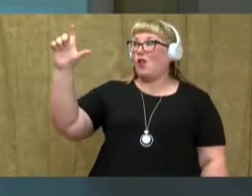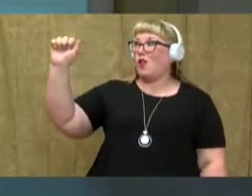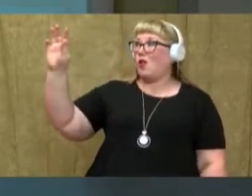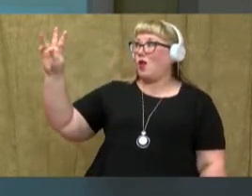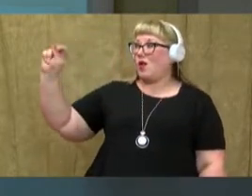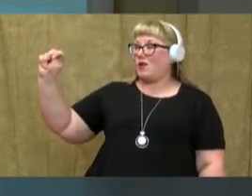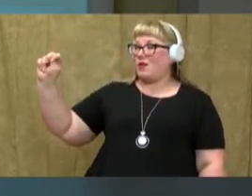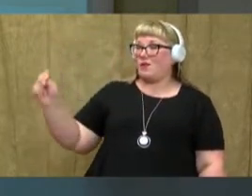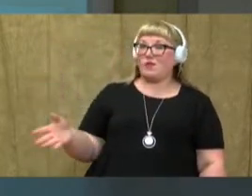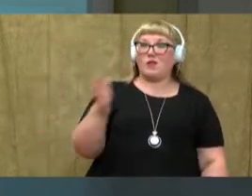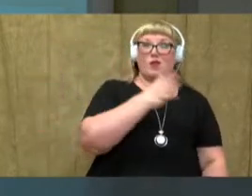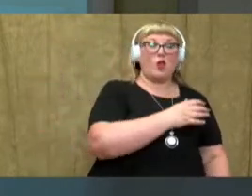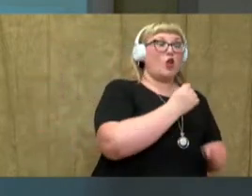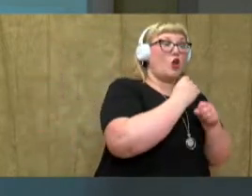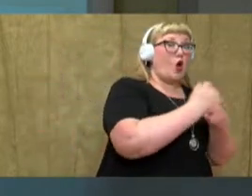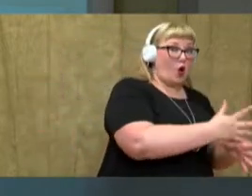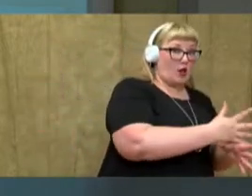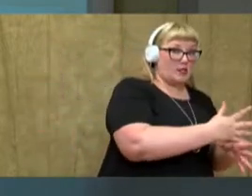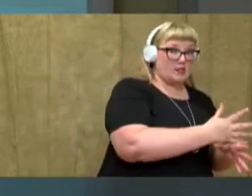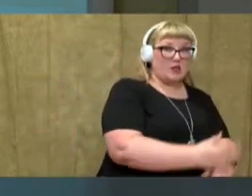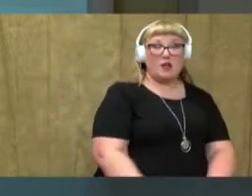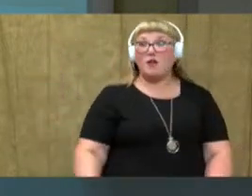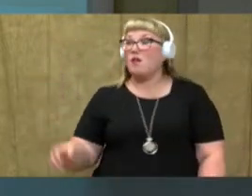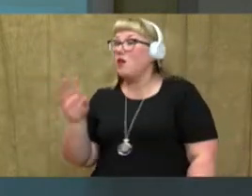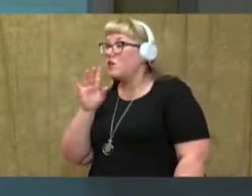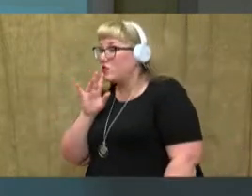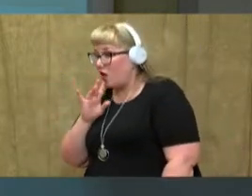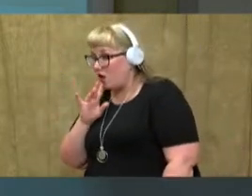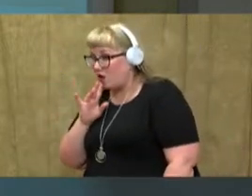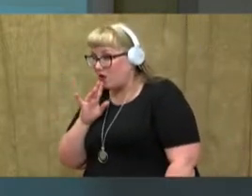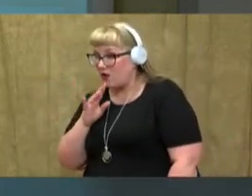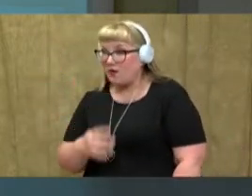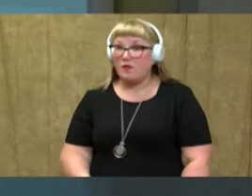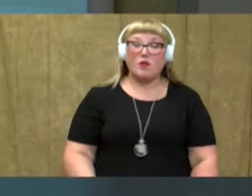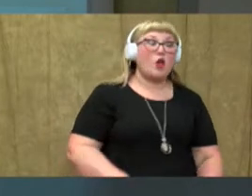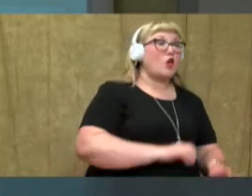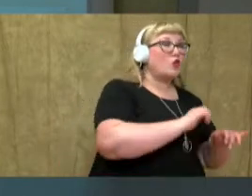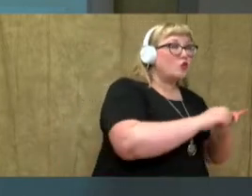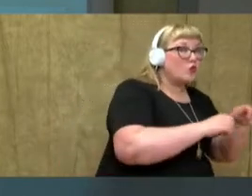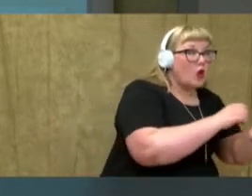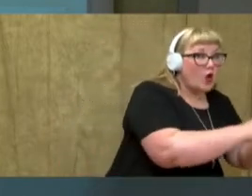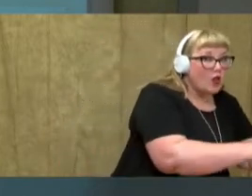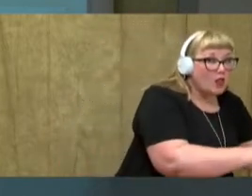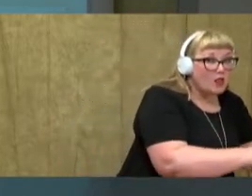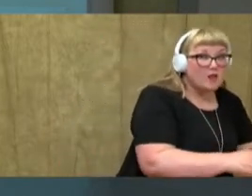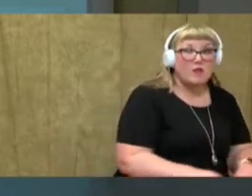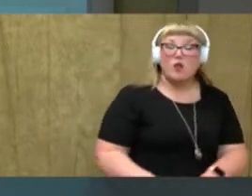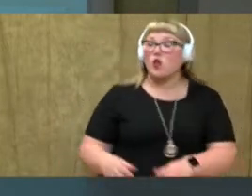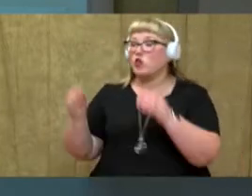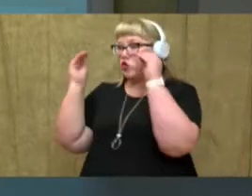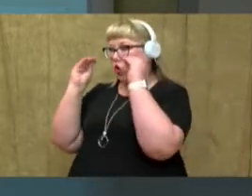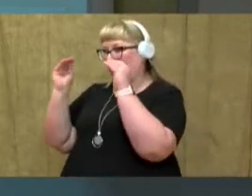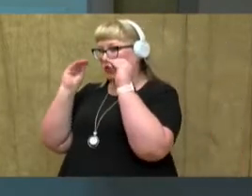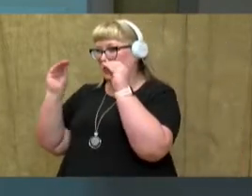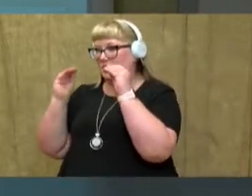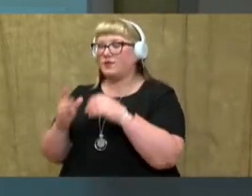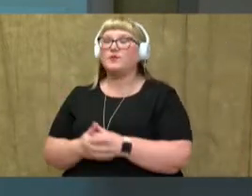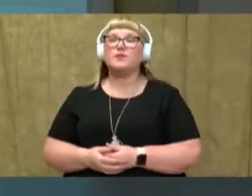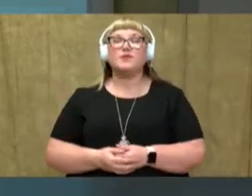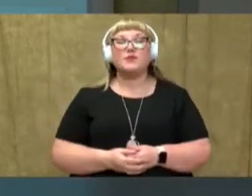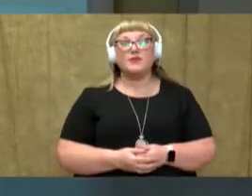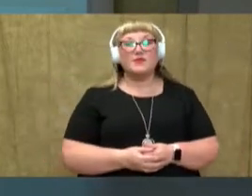Mall, lawn, cause, talk, crawl, taut.